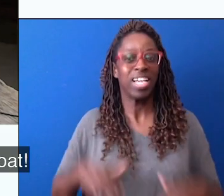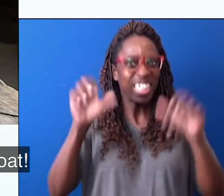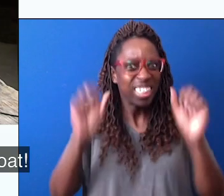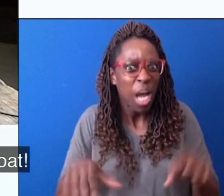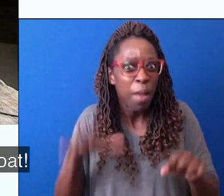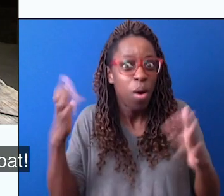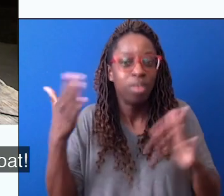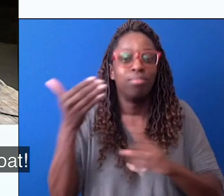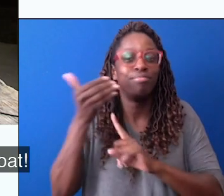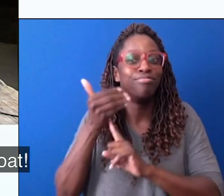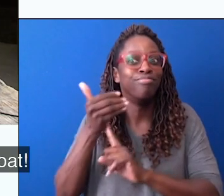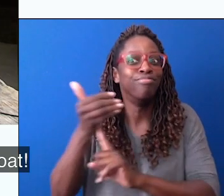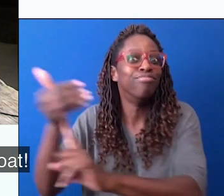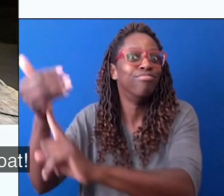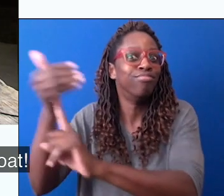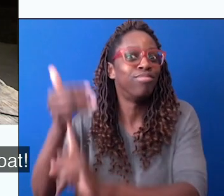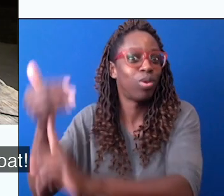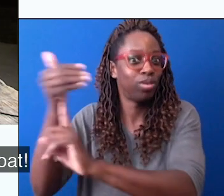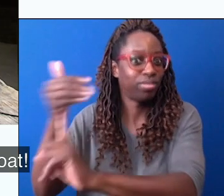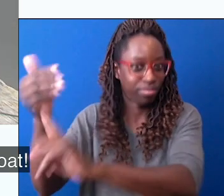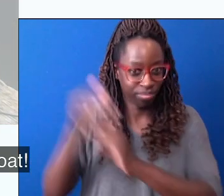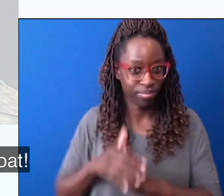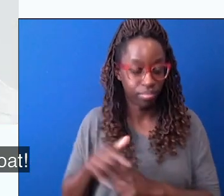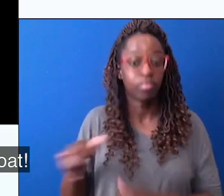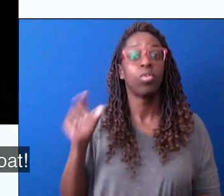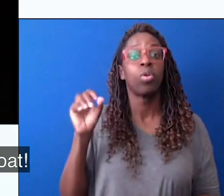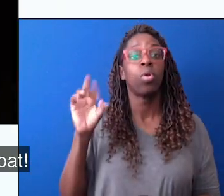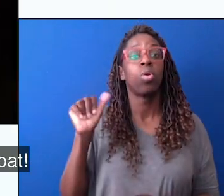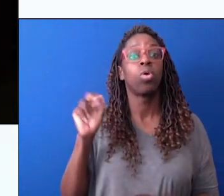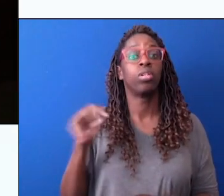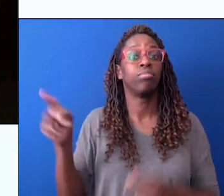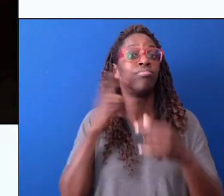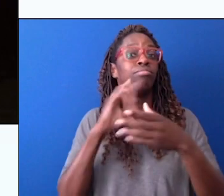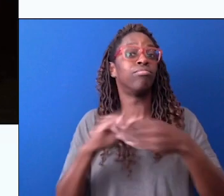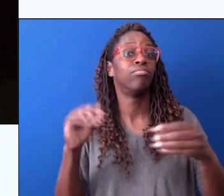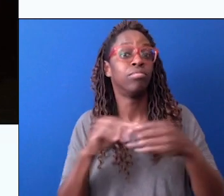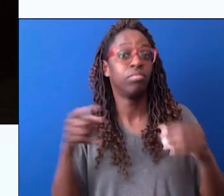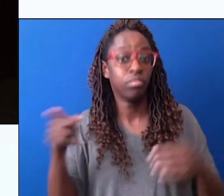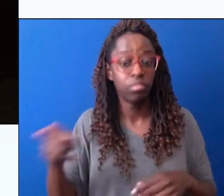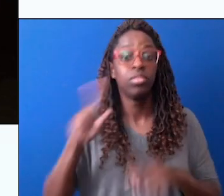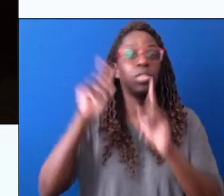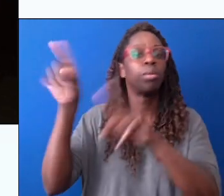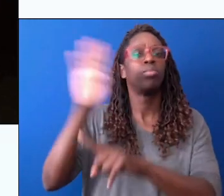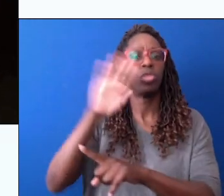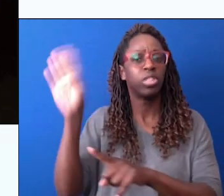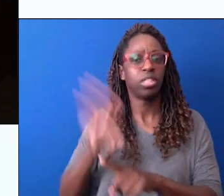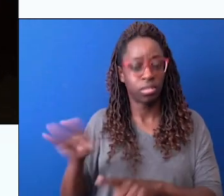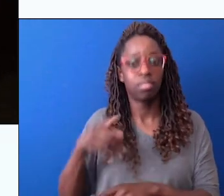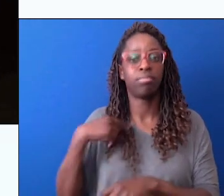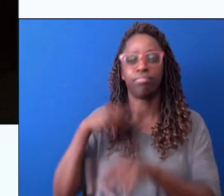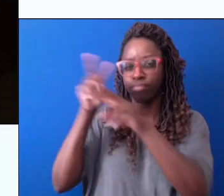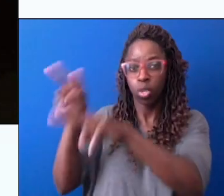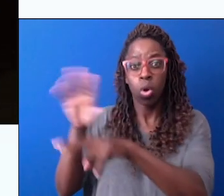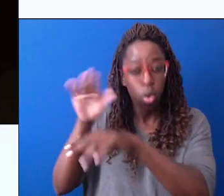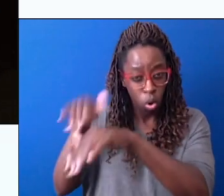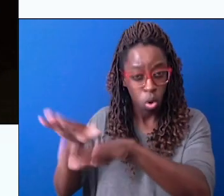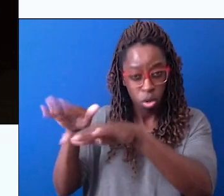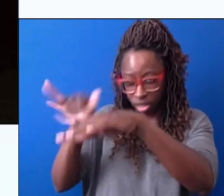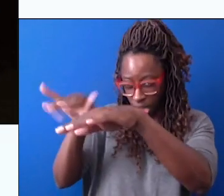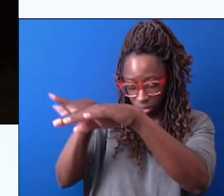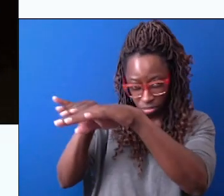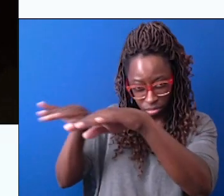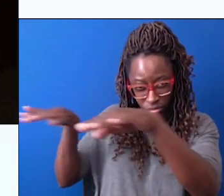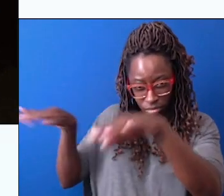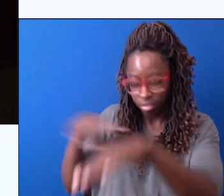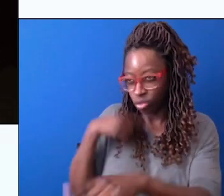out and sing about how your body can be a sailboat. You know, when I went to Brazil, I looked far out into the